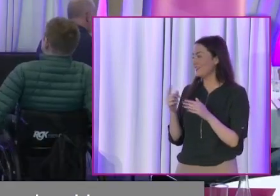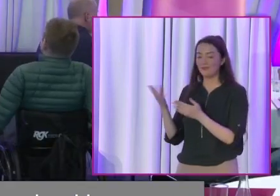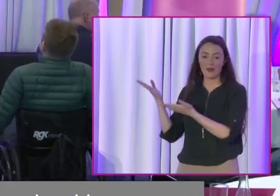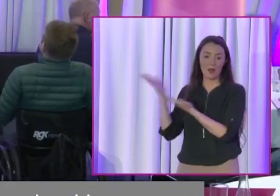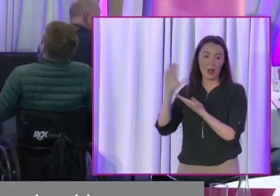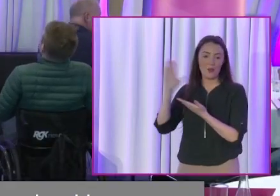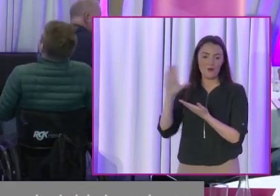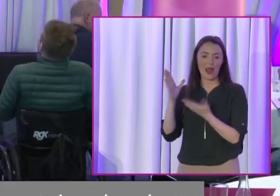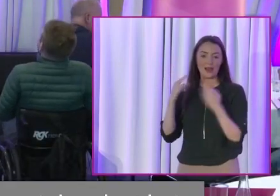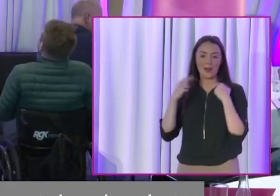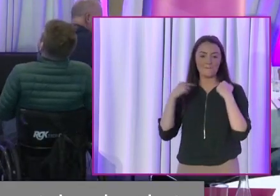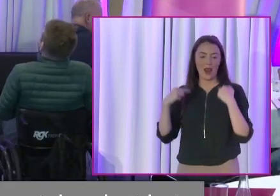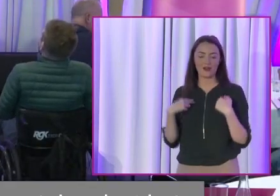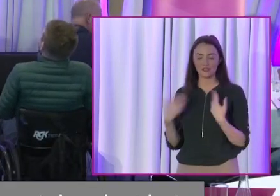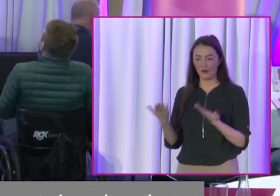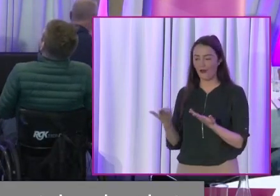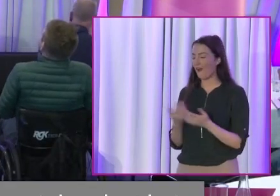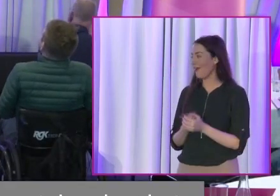law. Thank you.